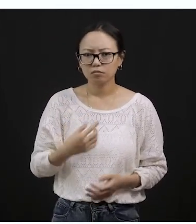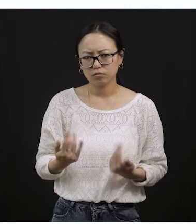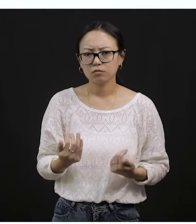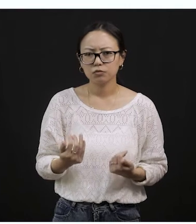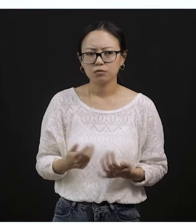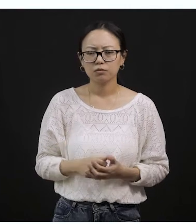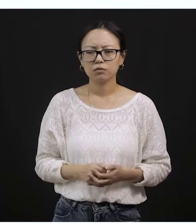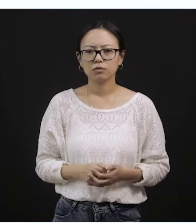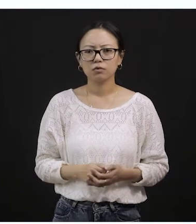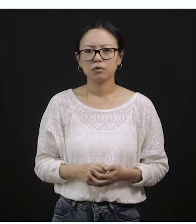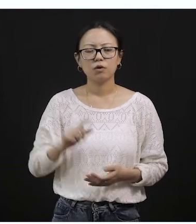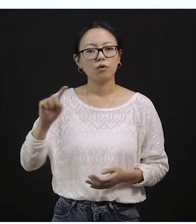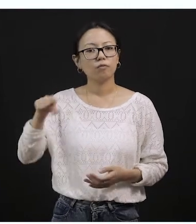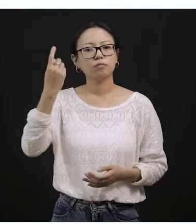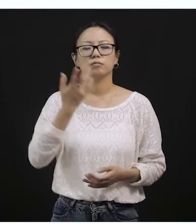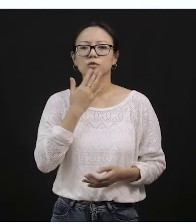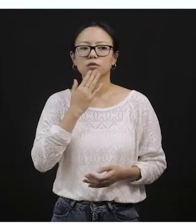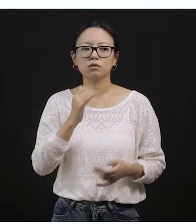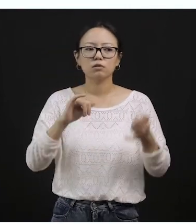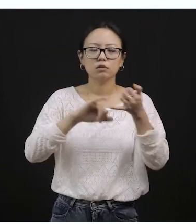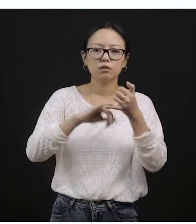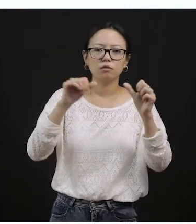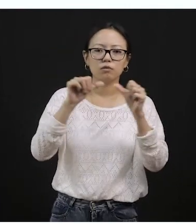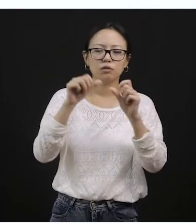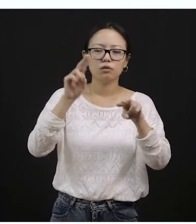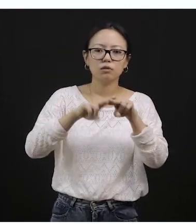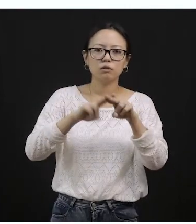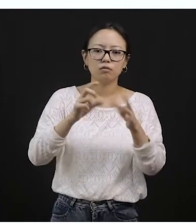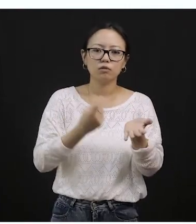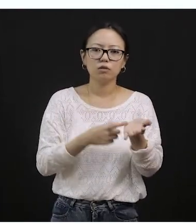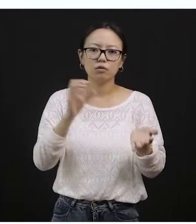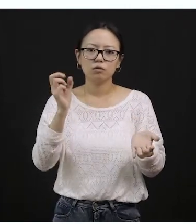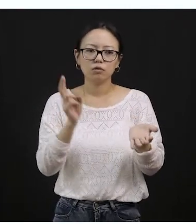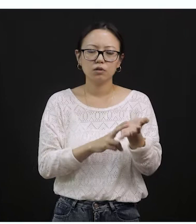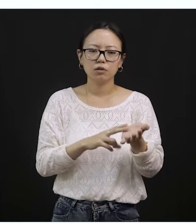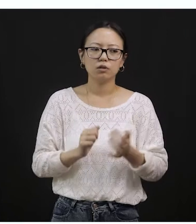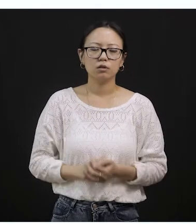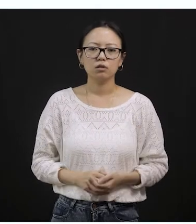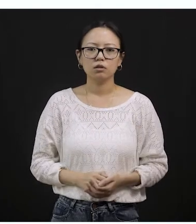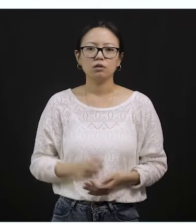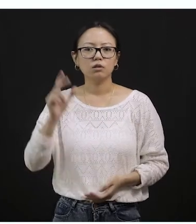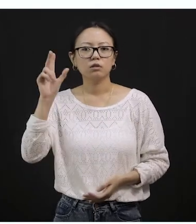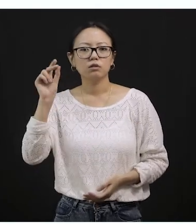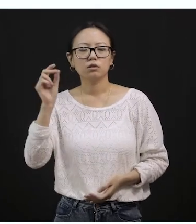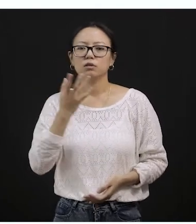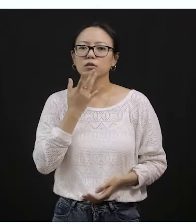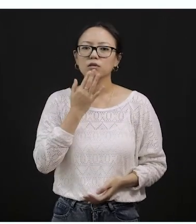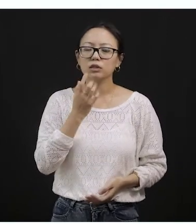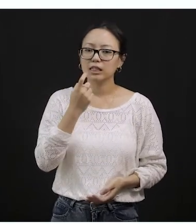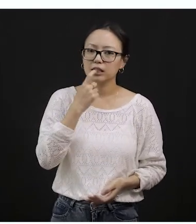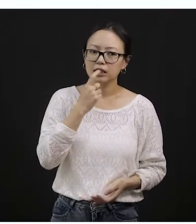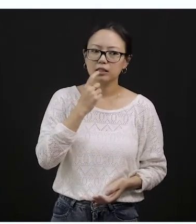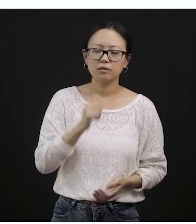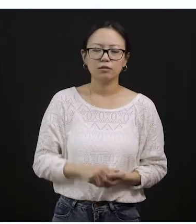It was saffron. Yeah? It was saffron. The second color was white. And